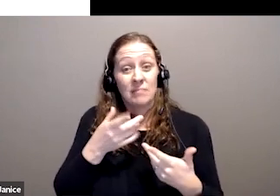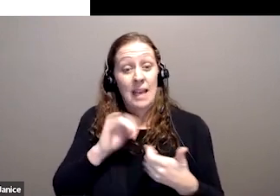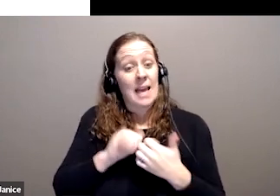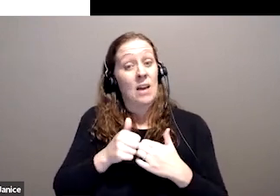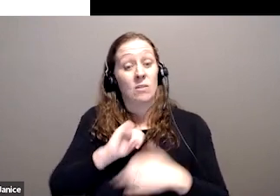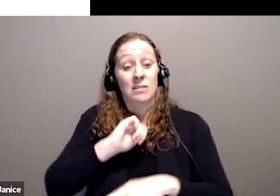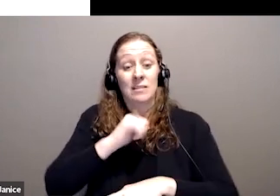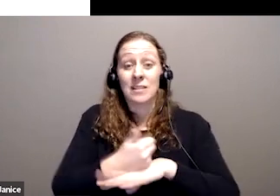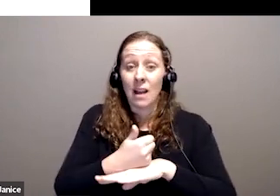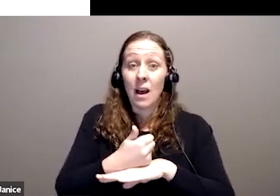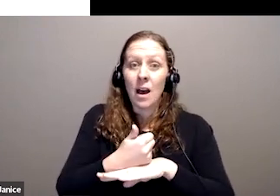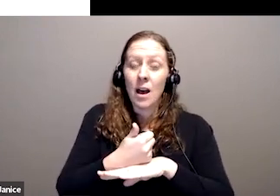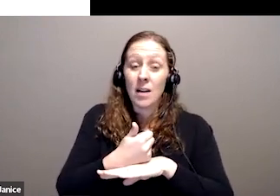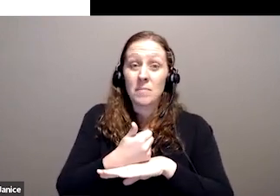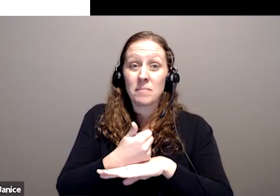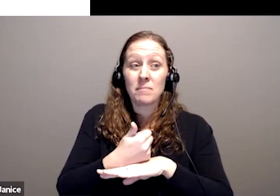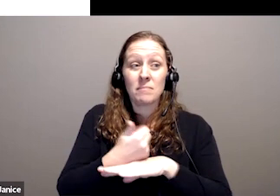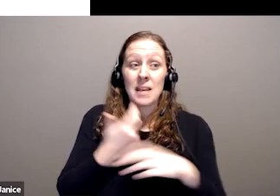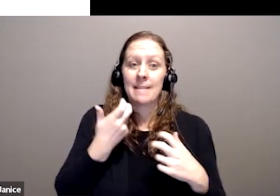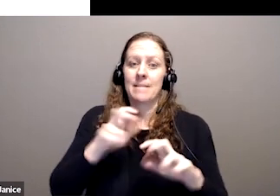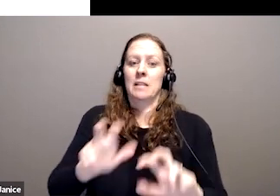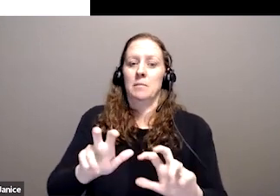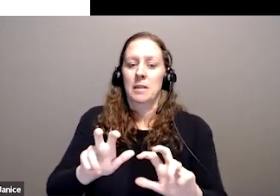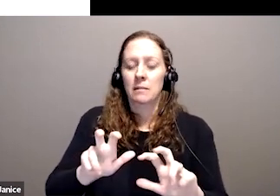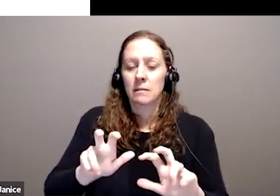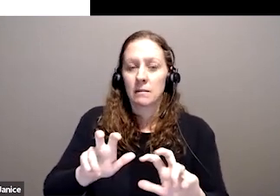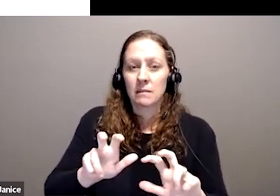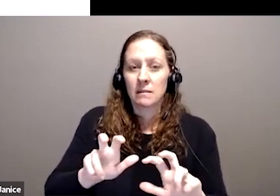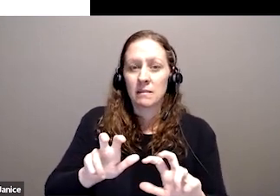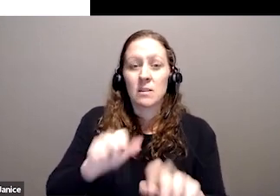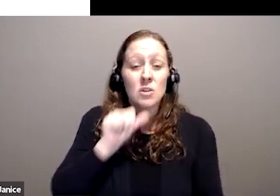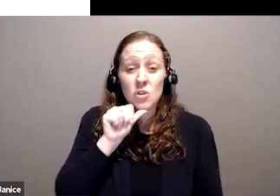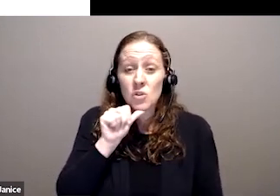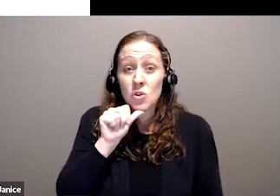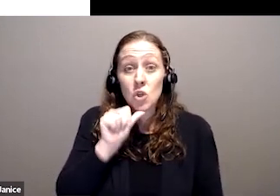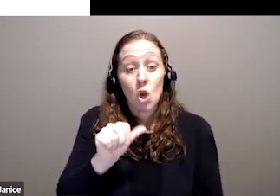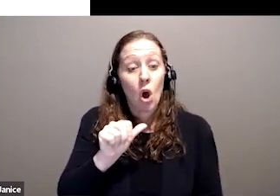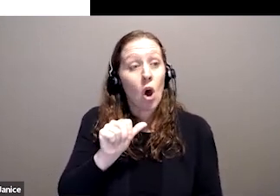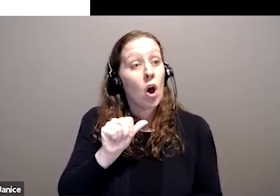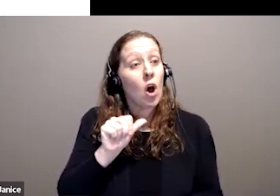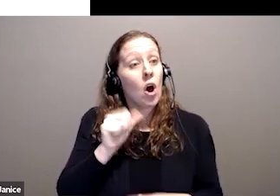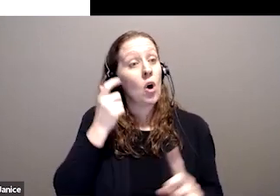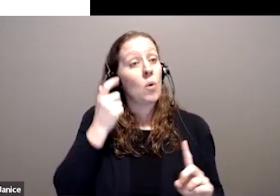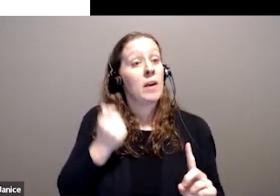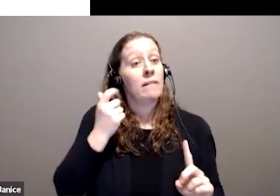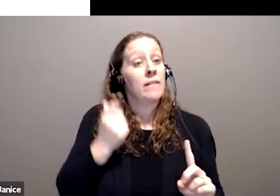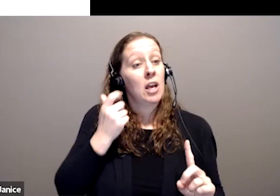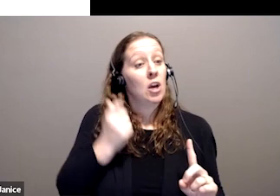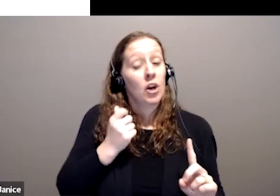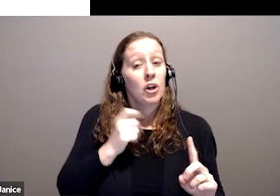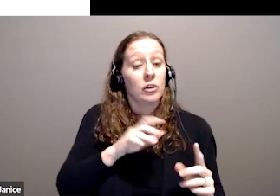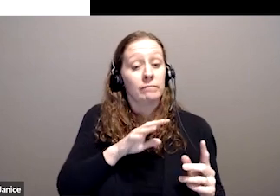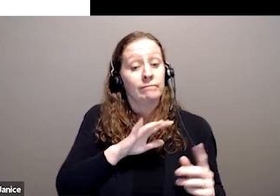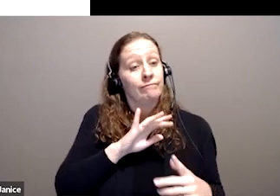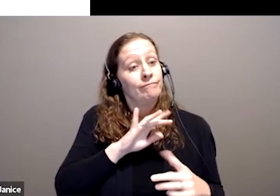as an investment scheme, not just as a welfare scheme. So going to the